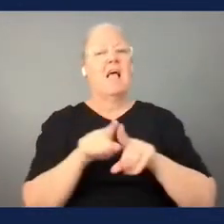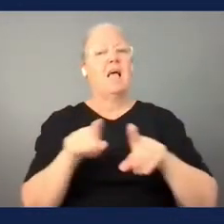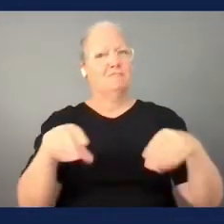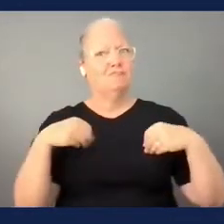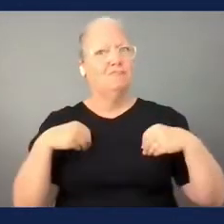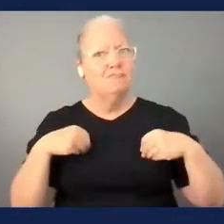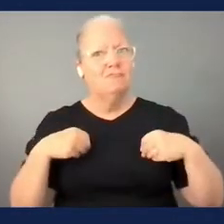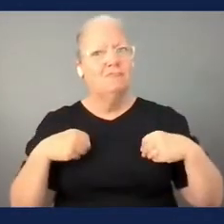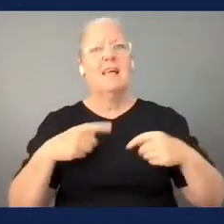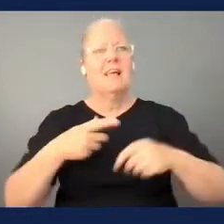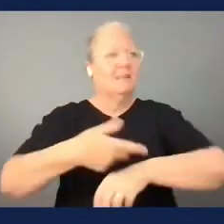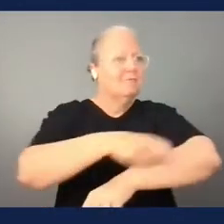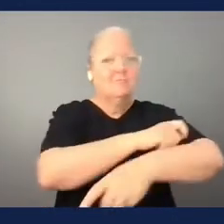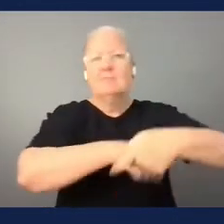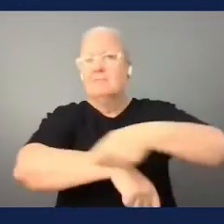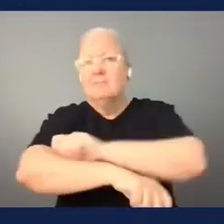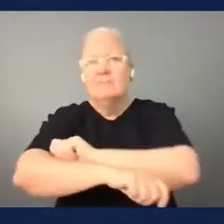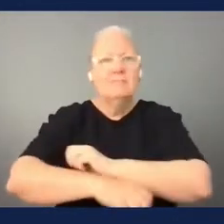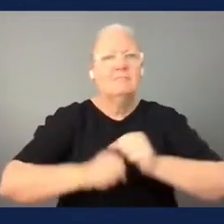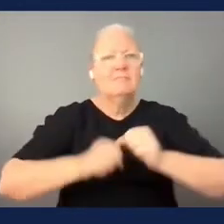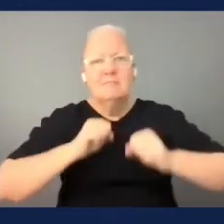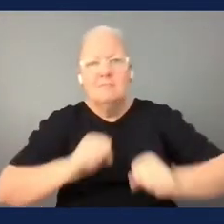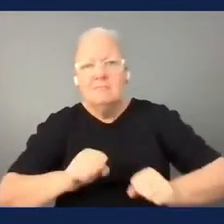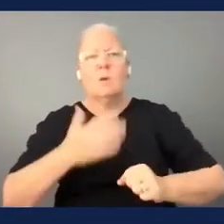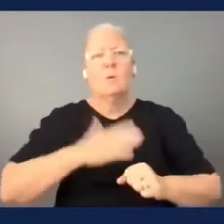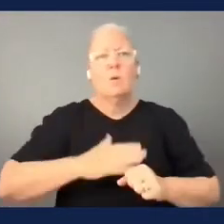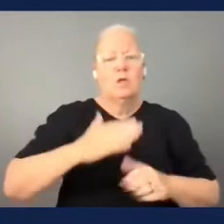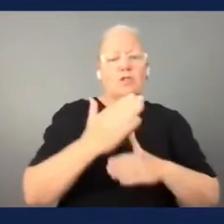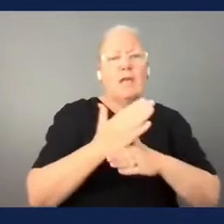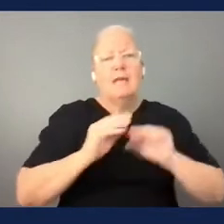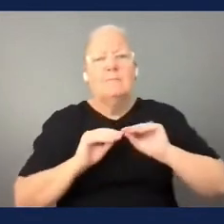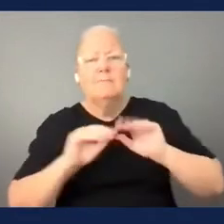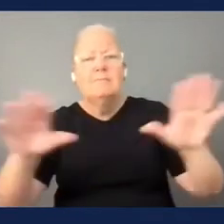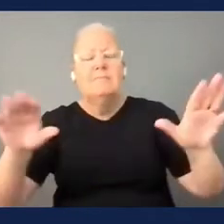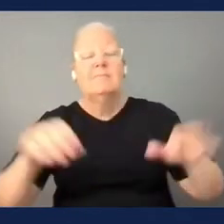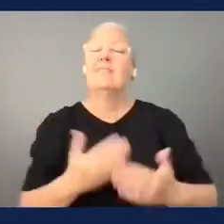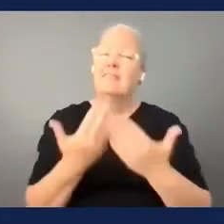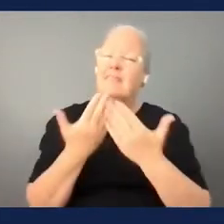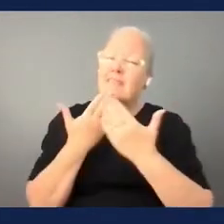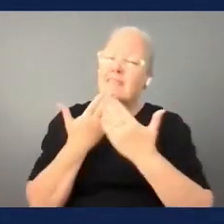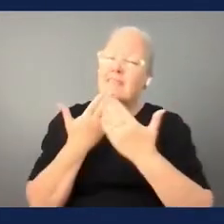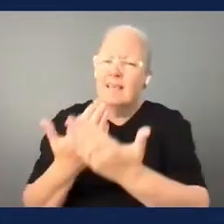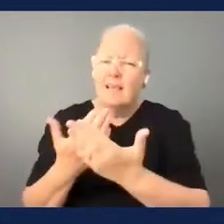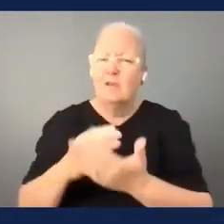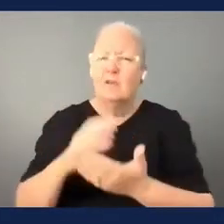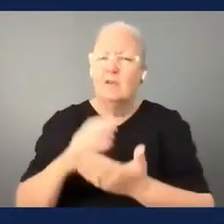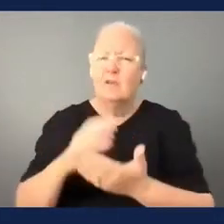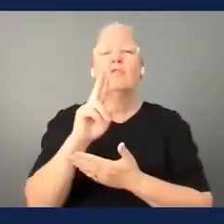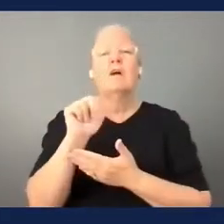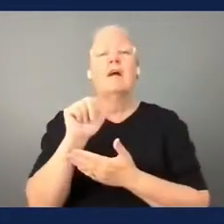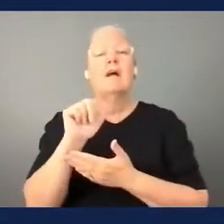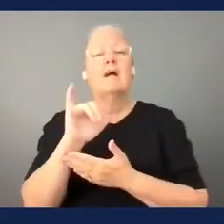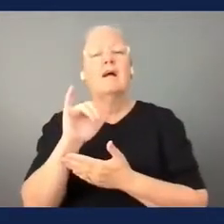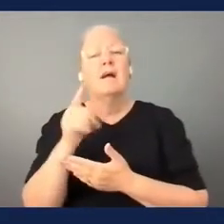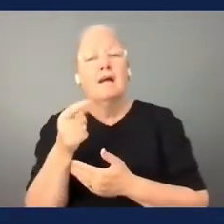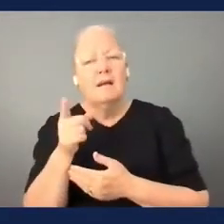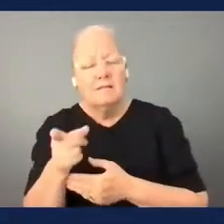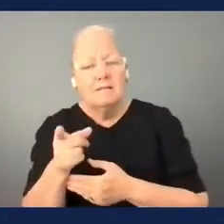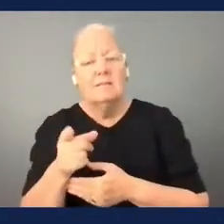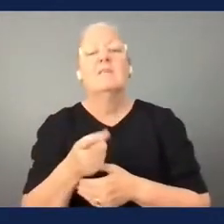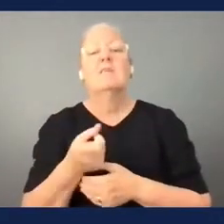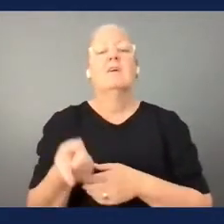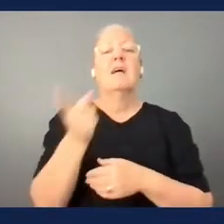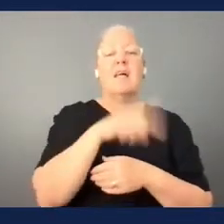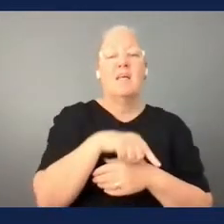share um thank you so much craig for your contribution and let's go to freddy farhat from para football to